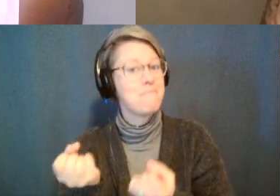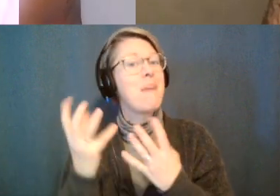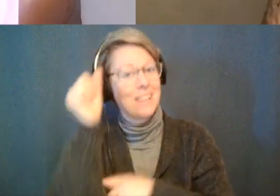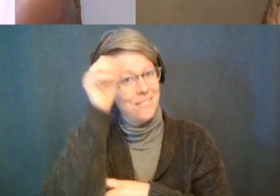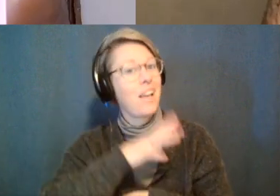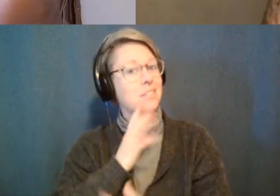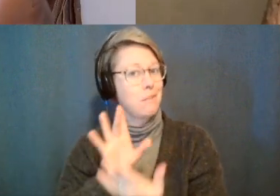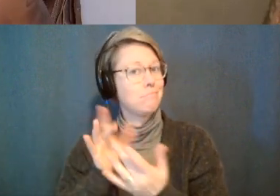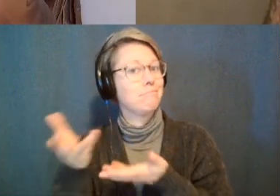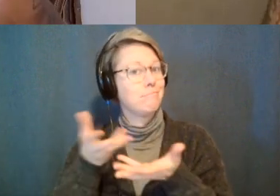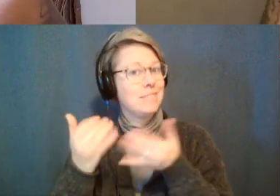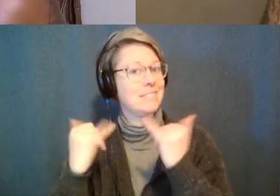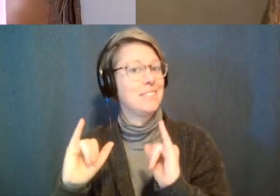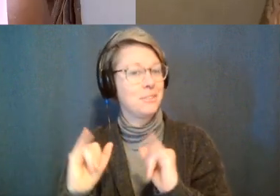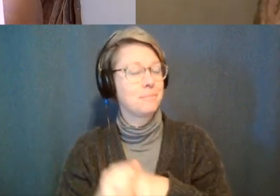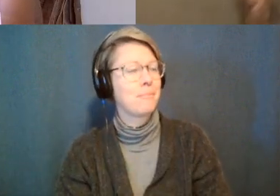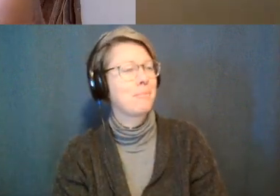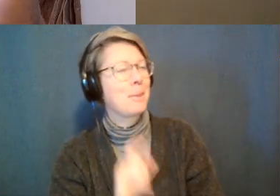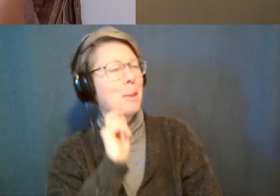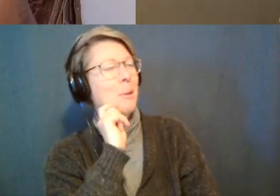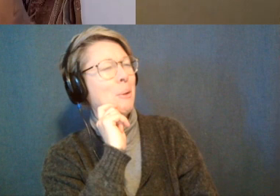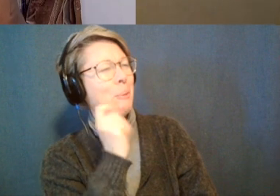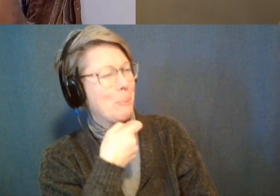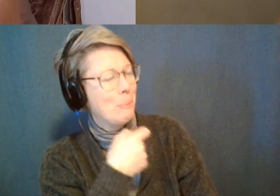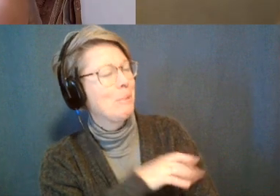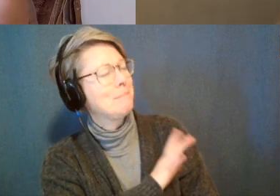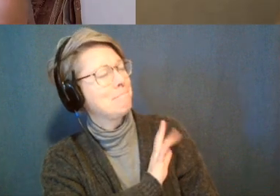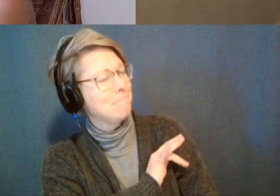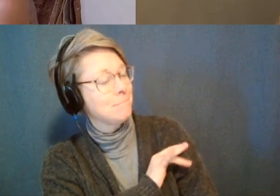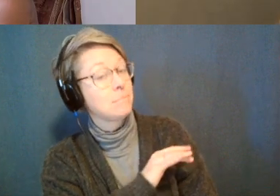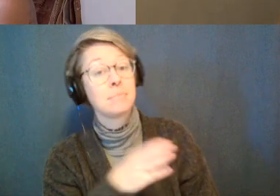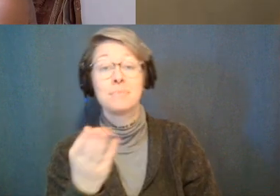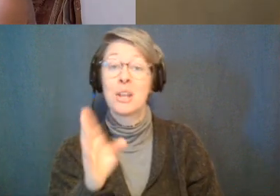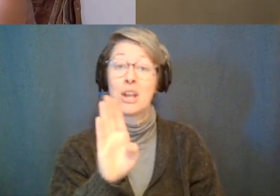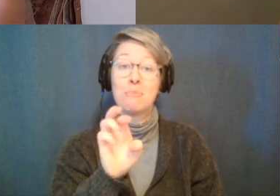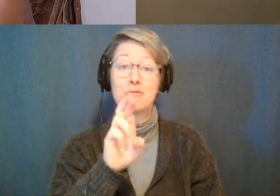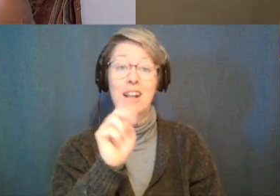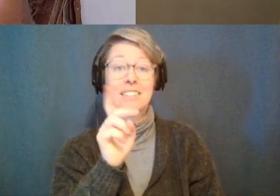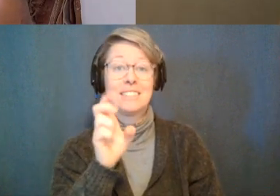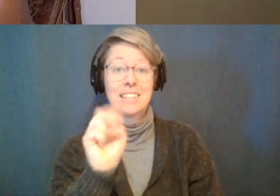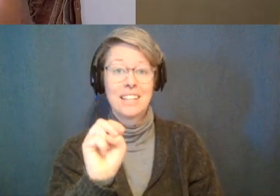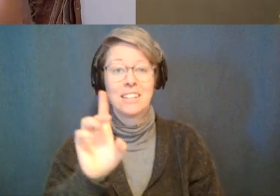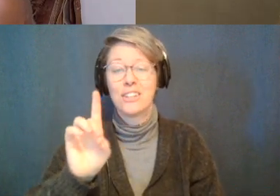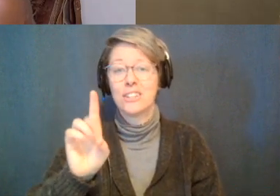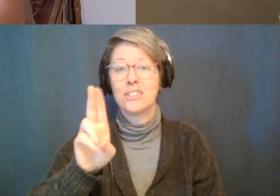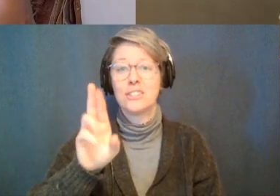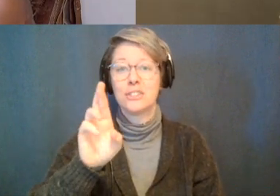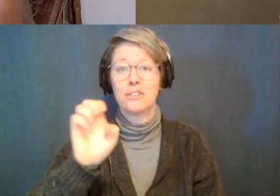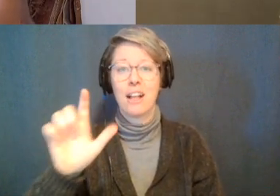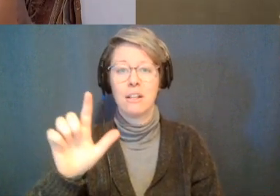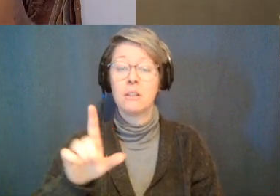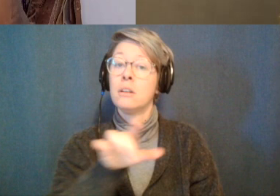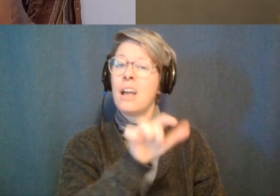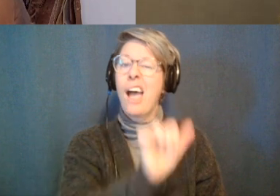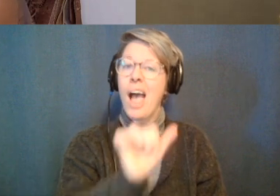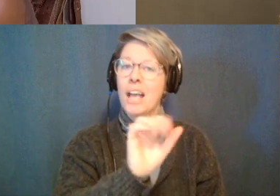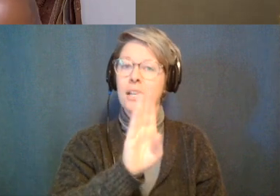dudes cool i love that okay well brendan durell um you can find him at b-r-e